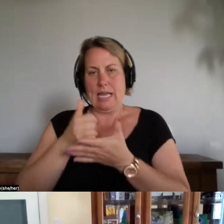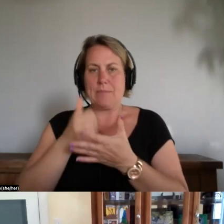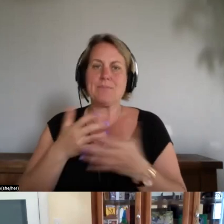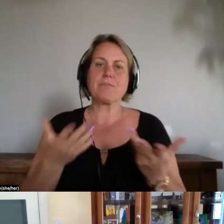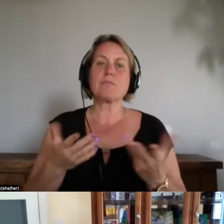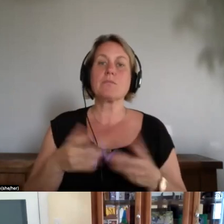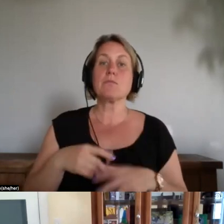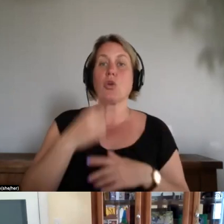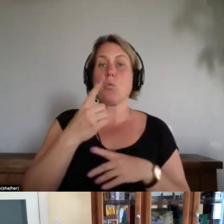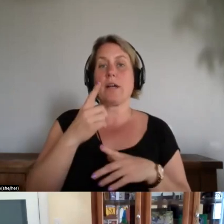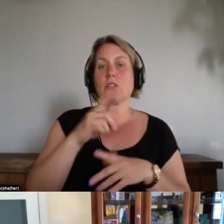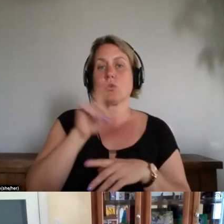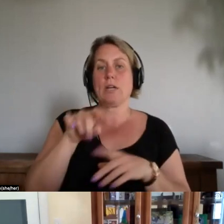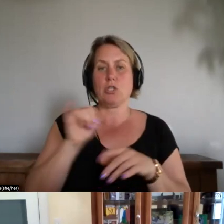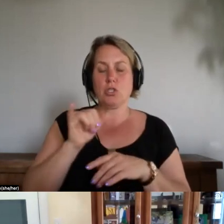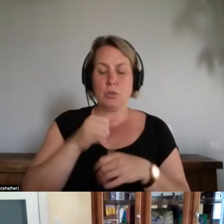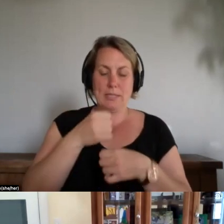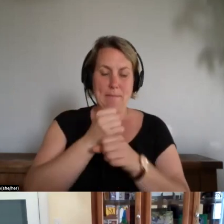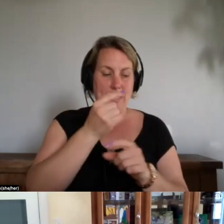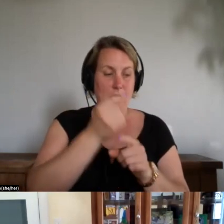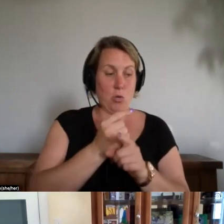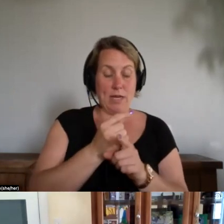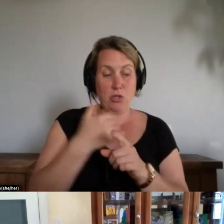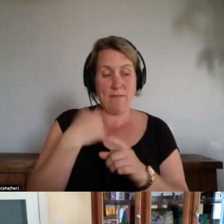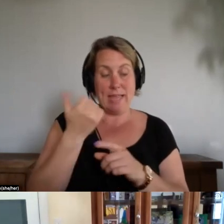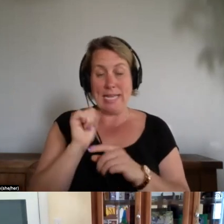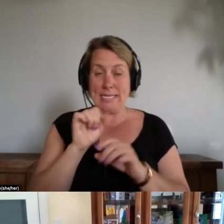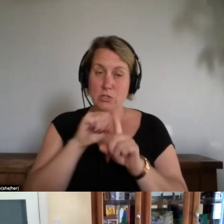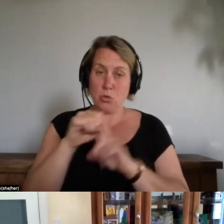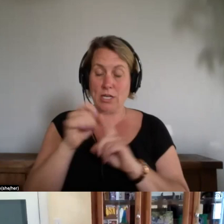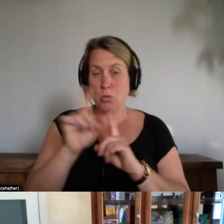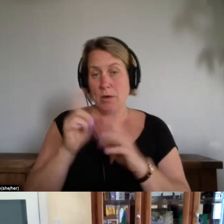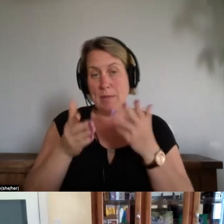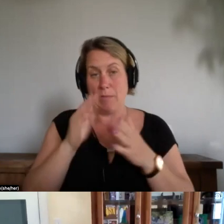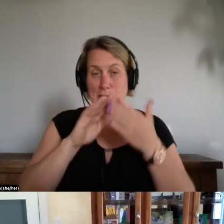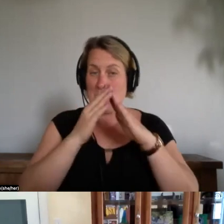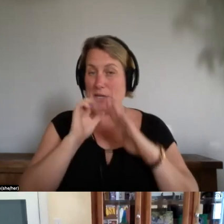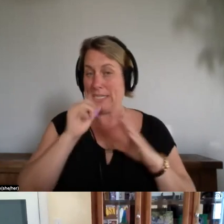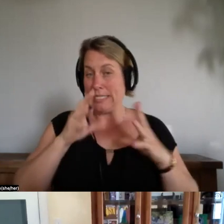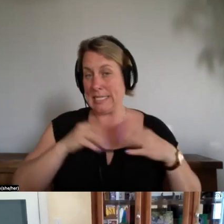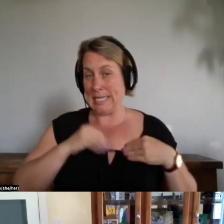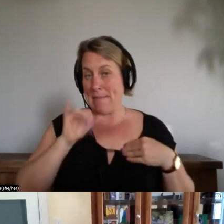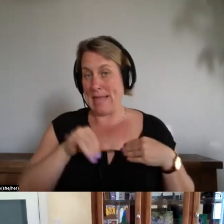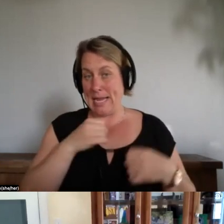situation where the community chooses not to accept it uh